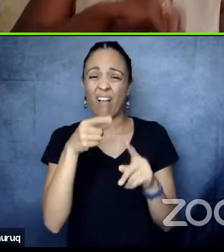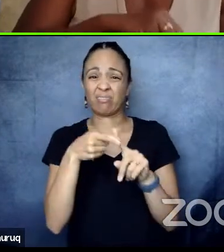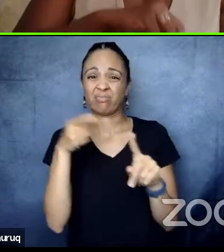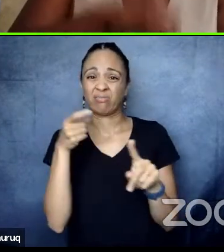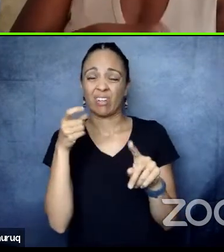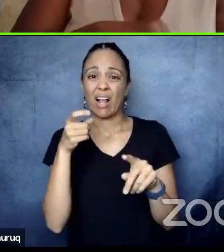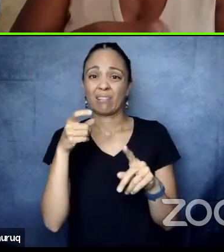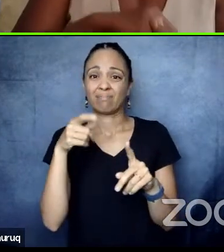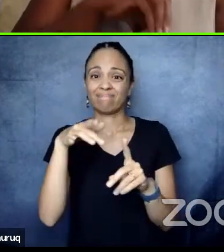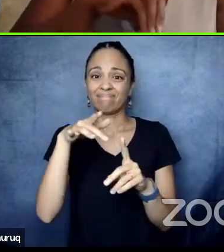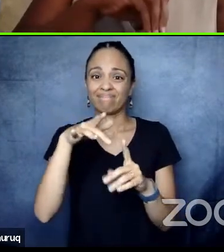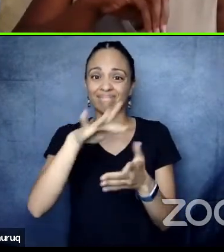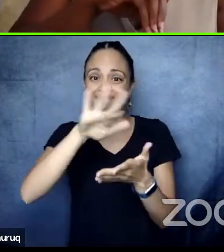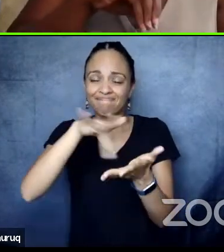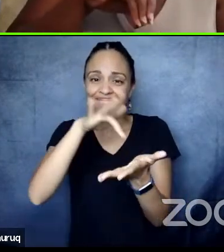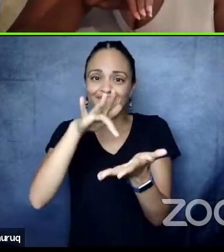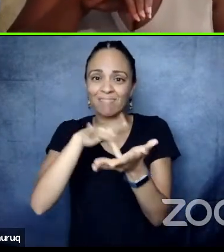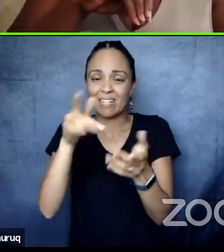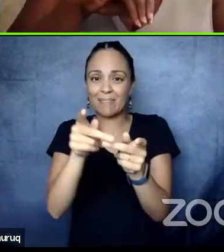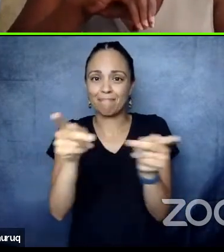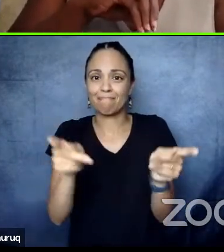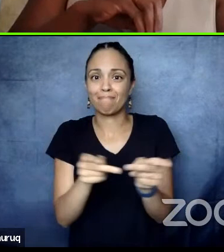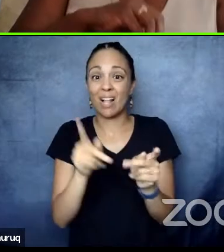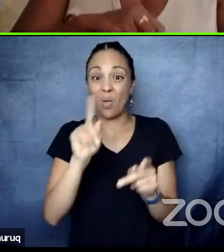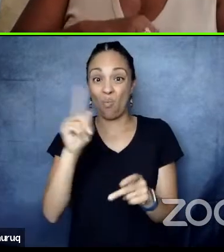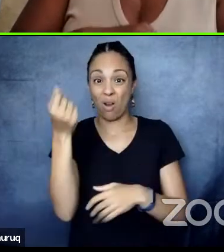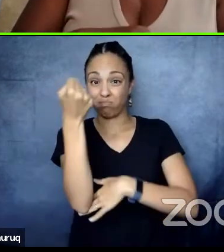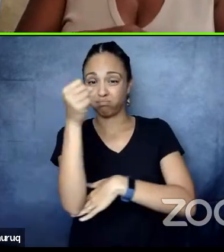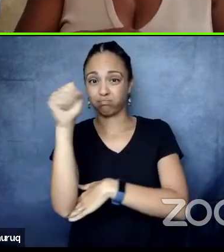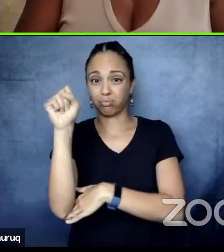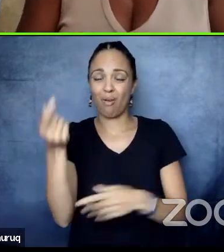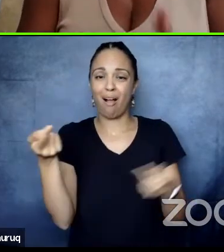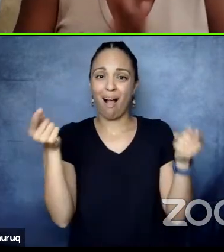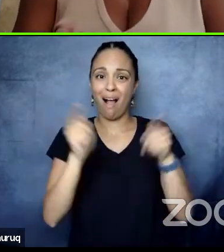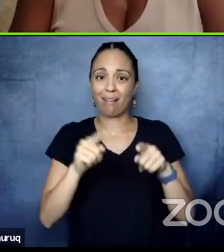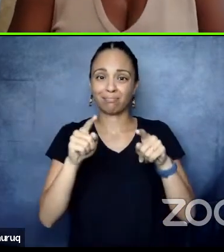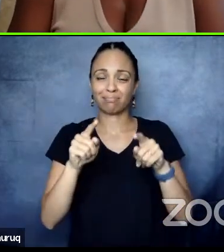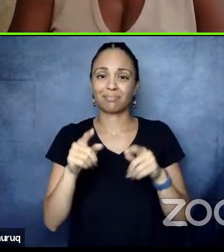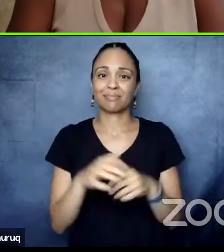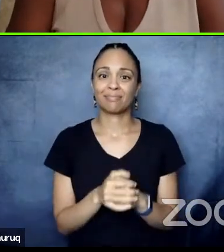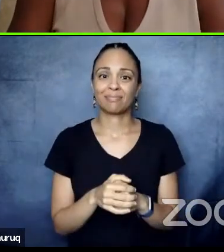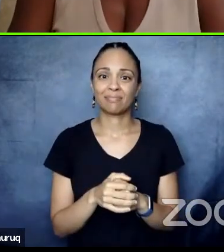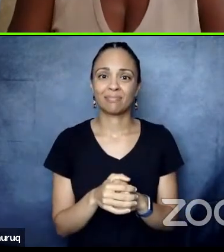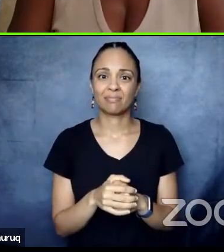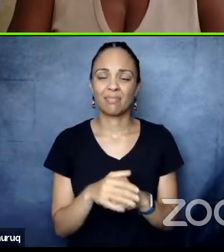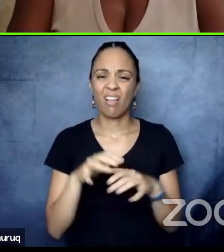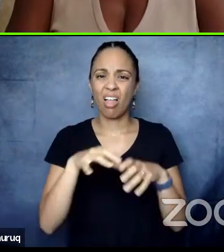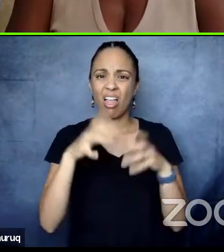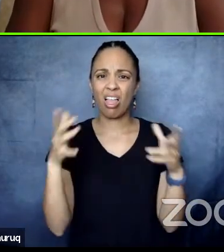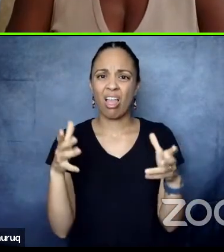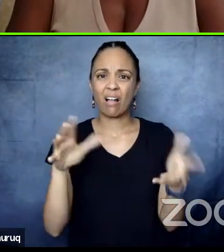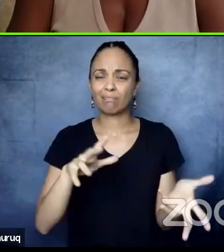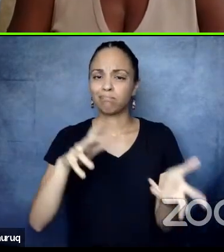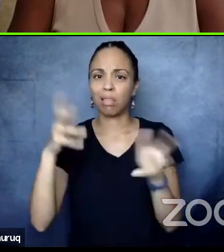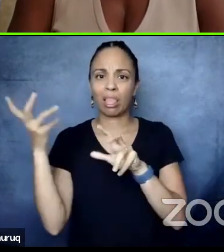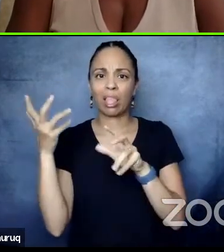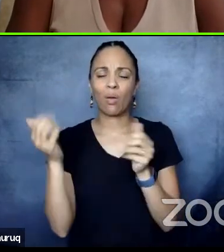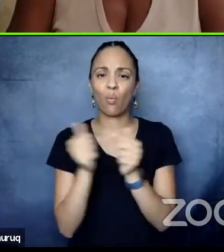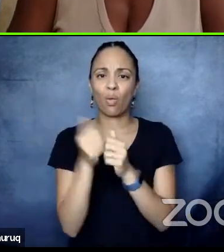a lot of the protesting and a lot of the vandalism has happened.